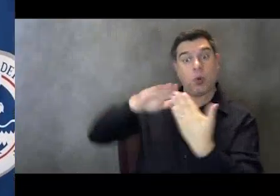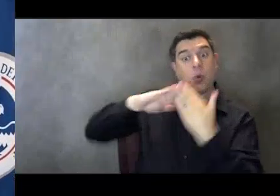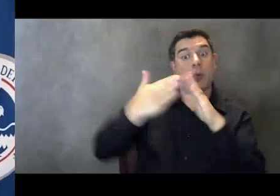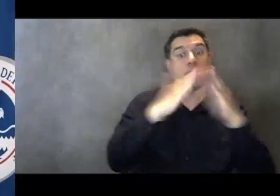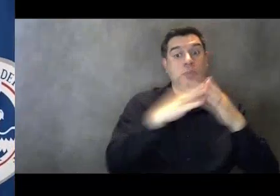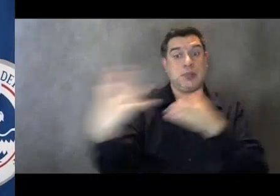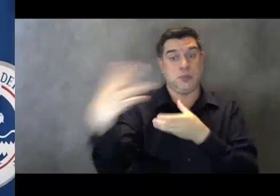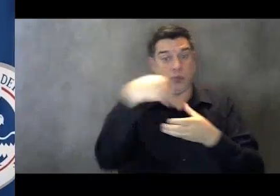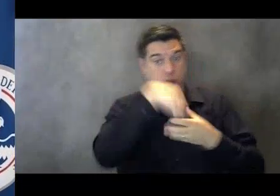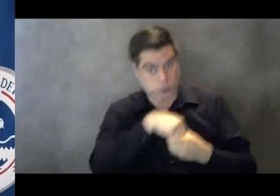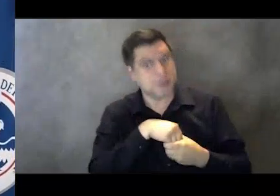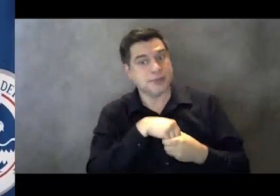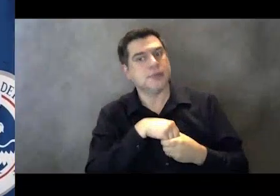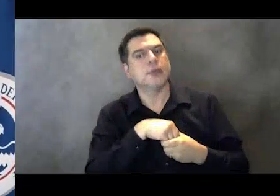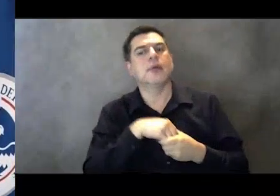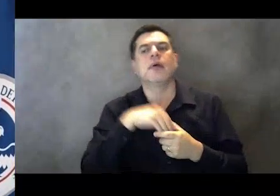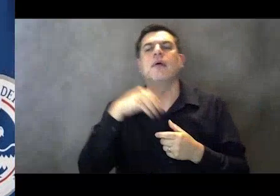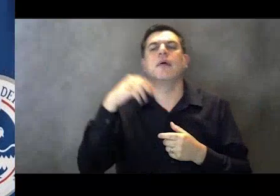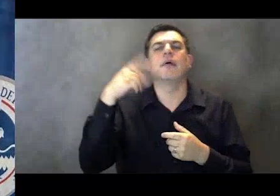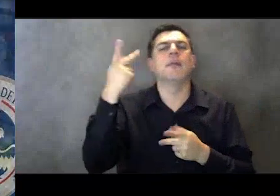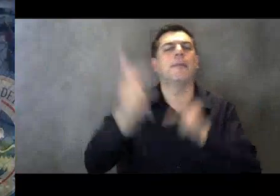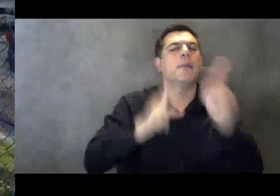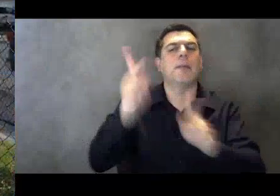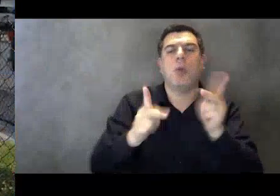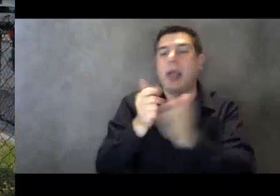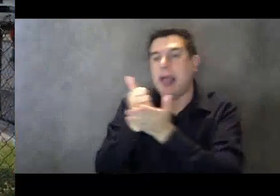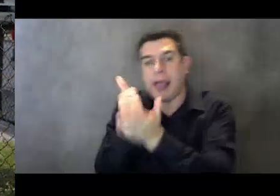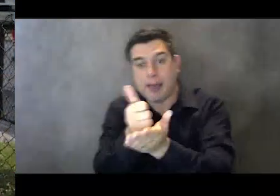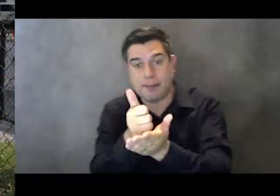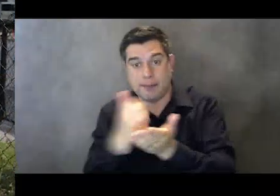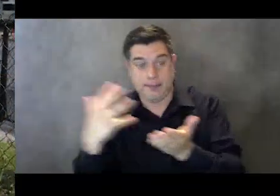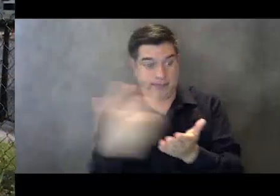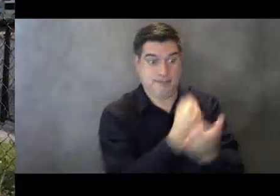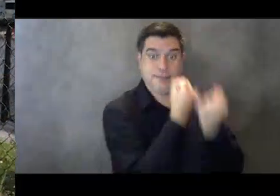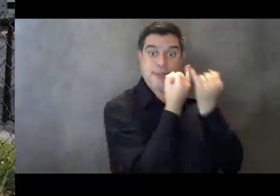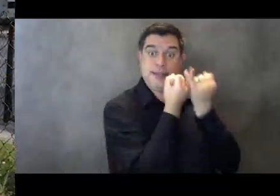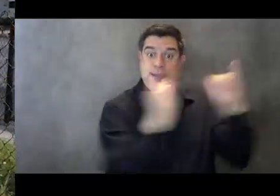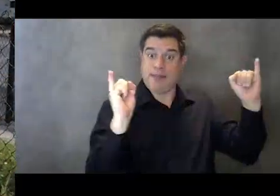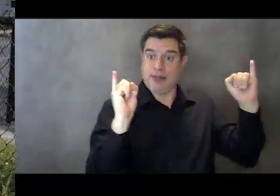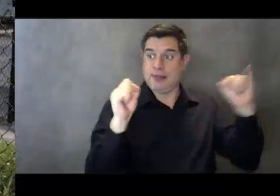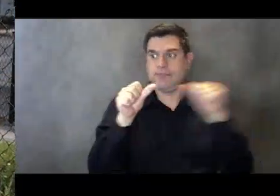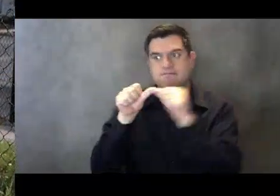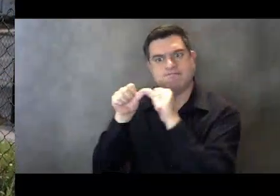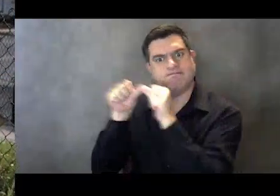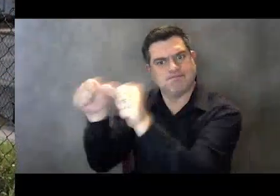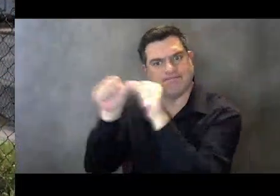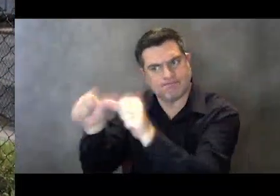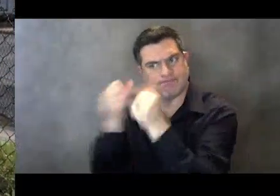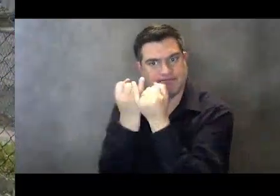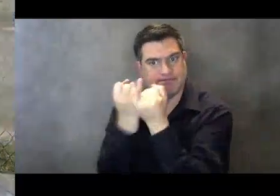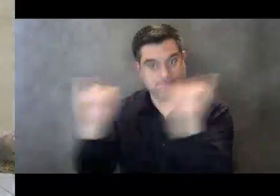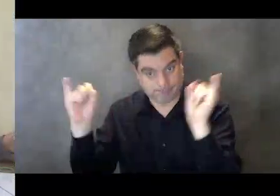disabilities obtain and maintain their independence by providing case management services,